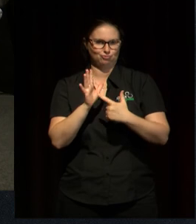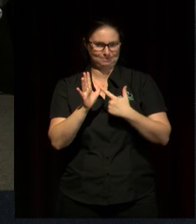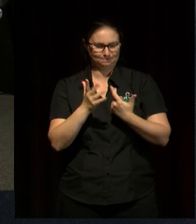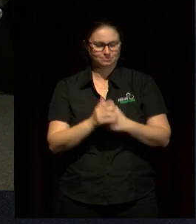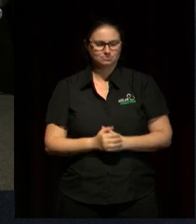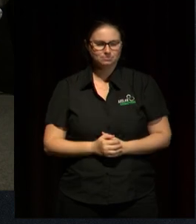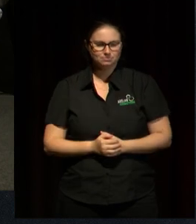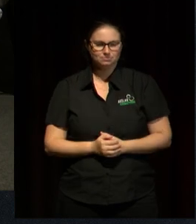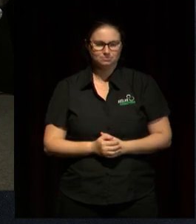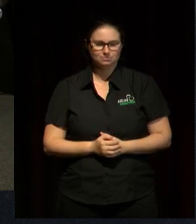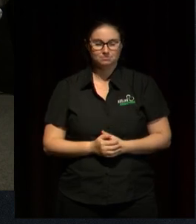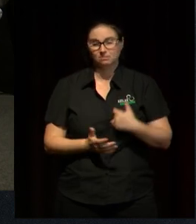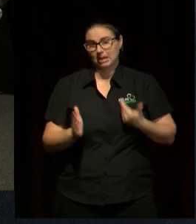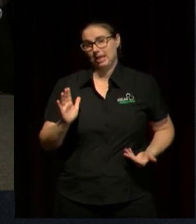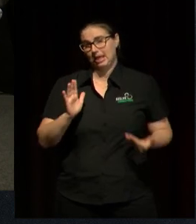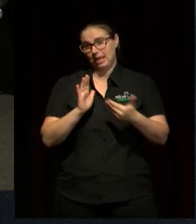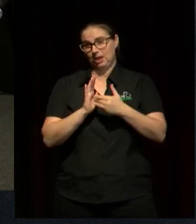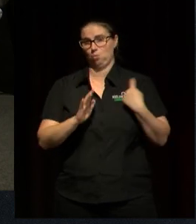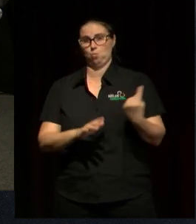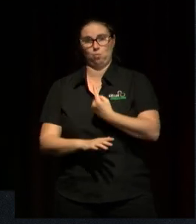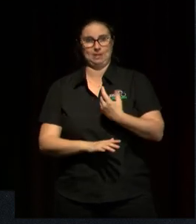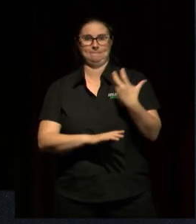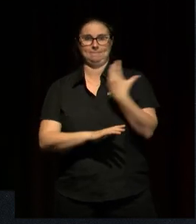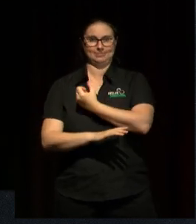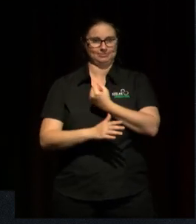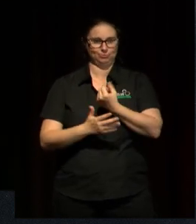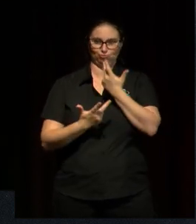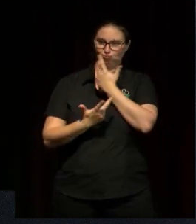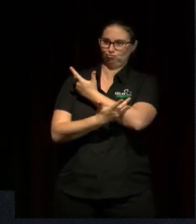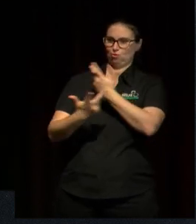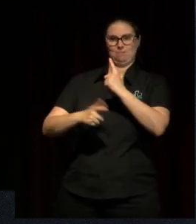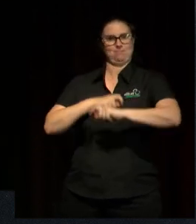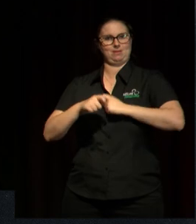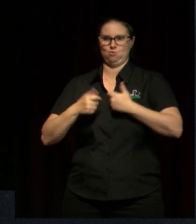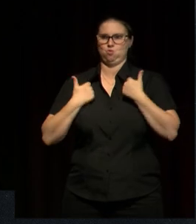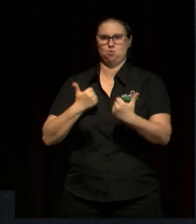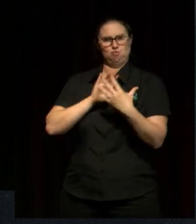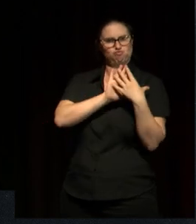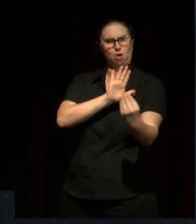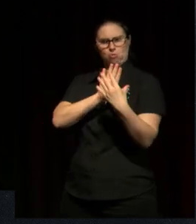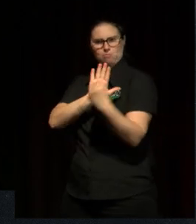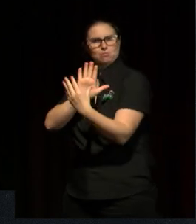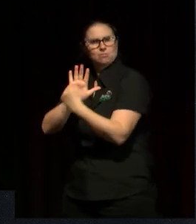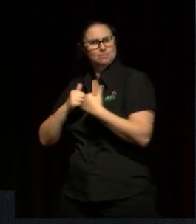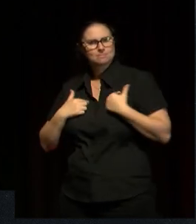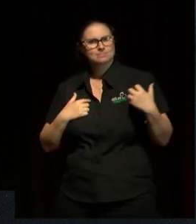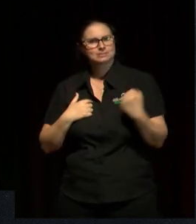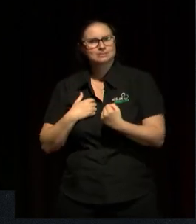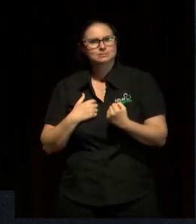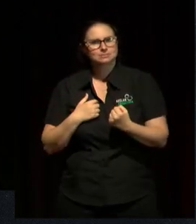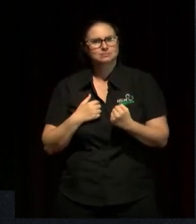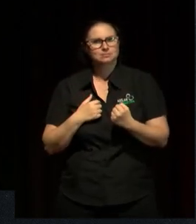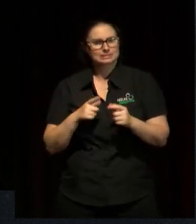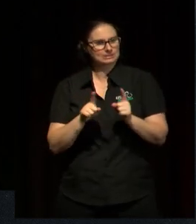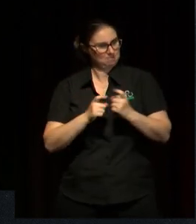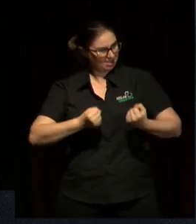role model good citizenship as well at every level of society. And we have to, you know, we have to take serious our